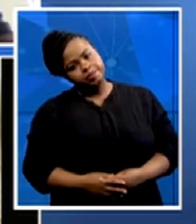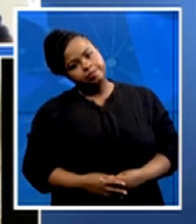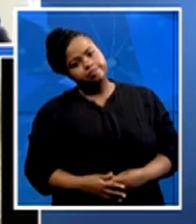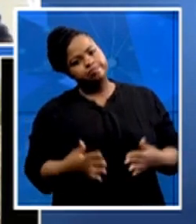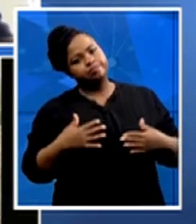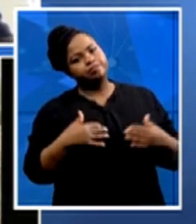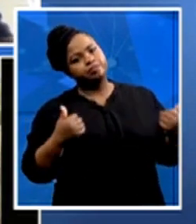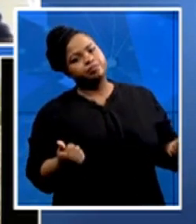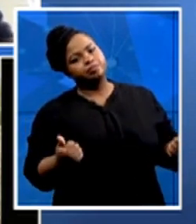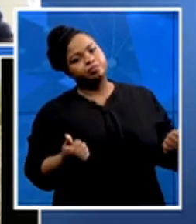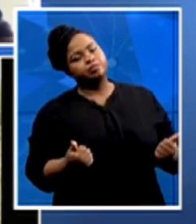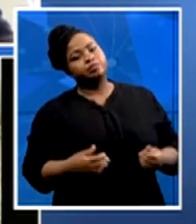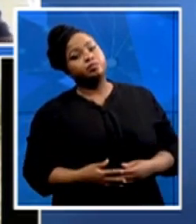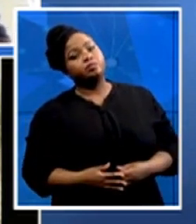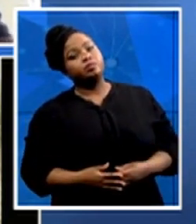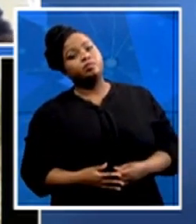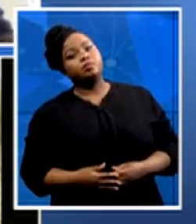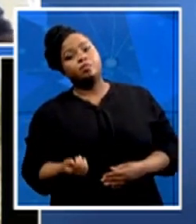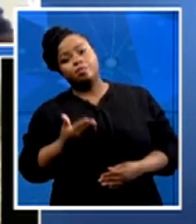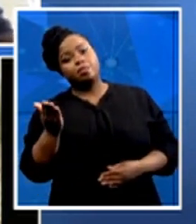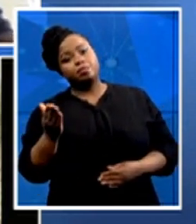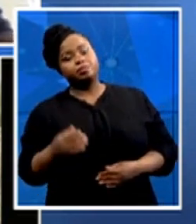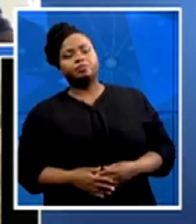How would you like to contribute to this conversation?